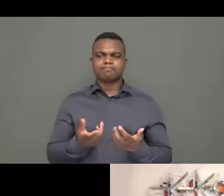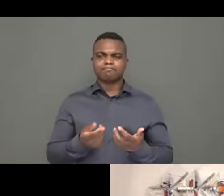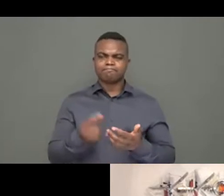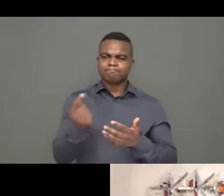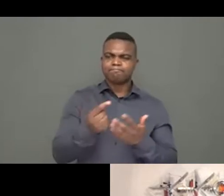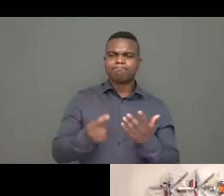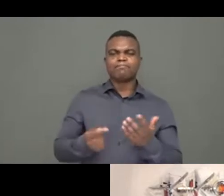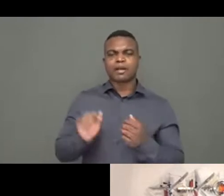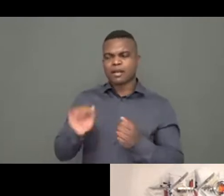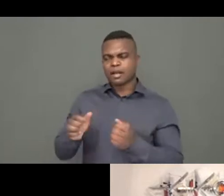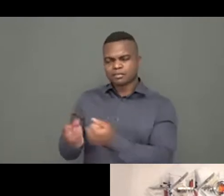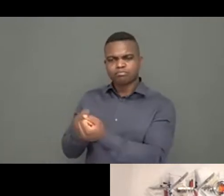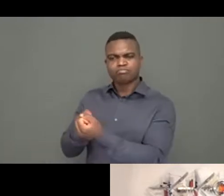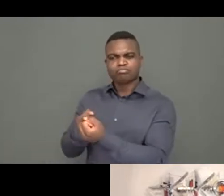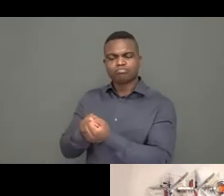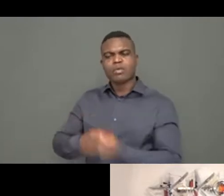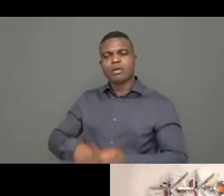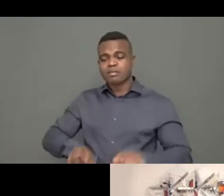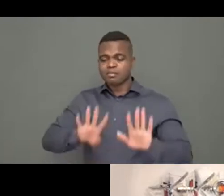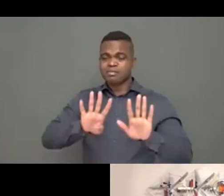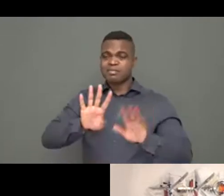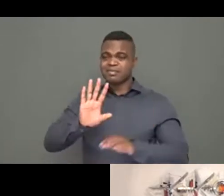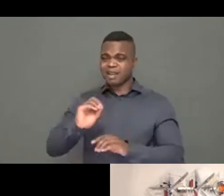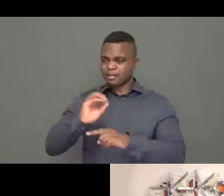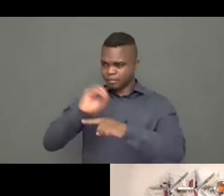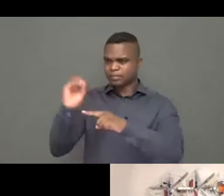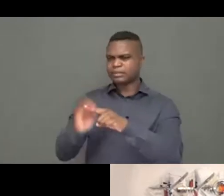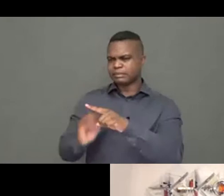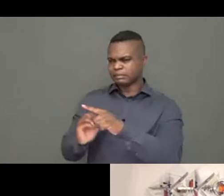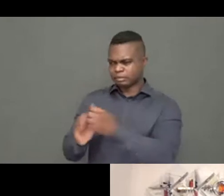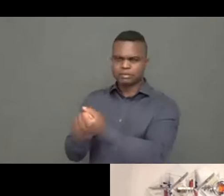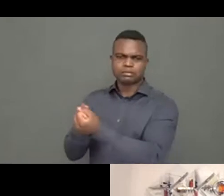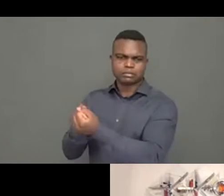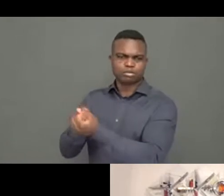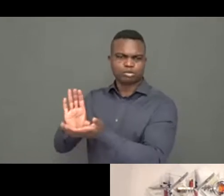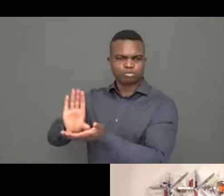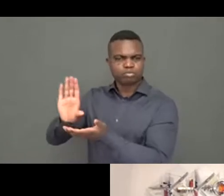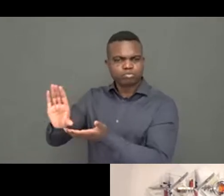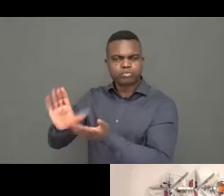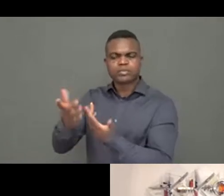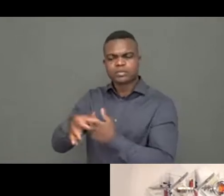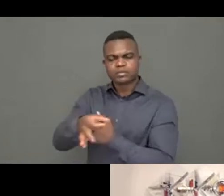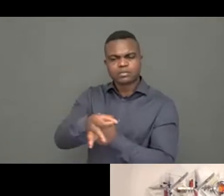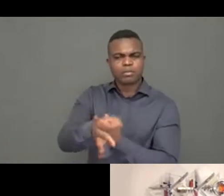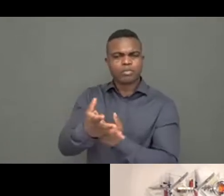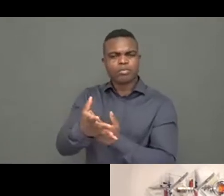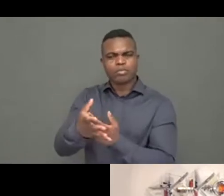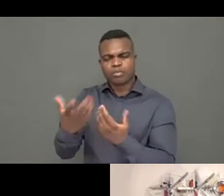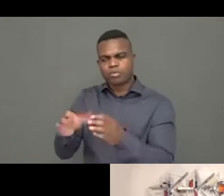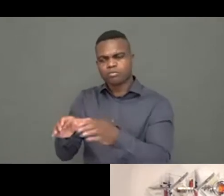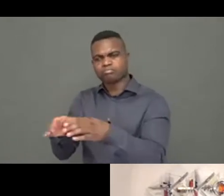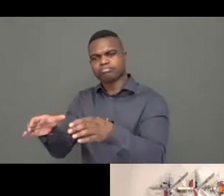This is what I want to say about the three distinct elements that are linked to the